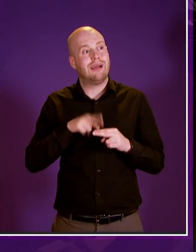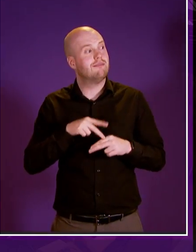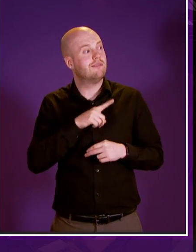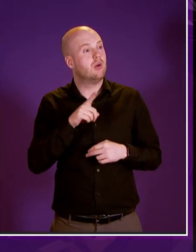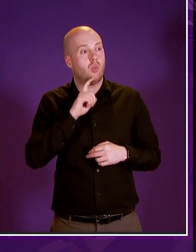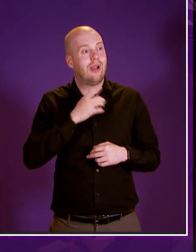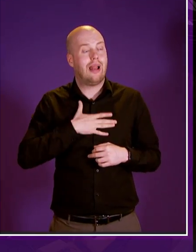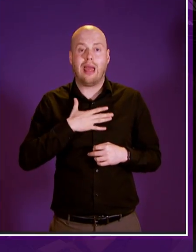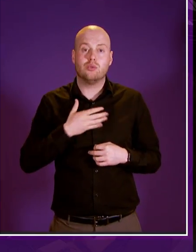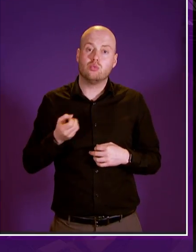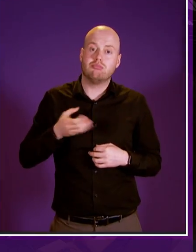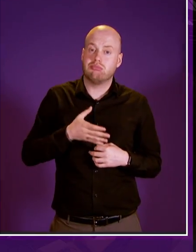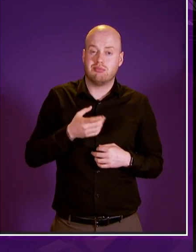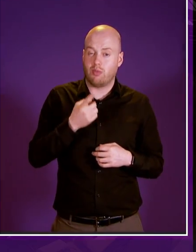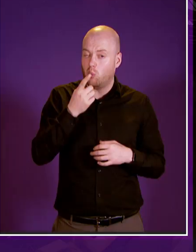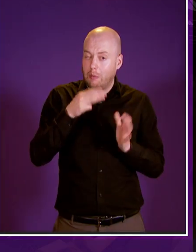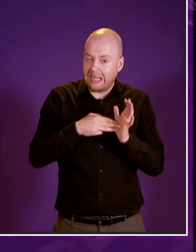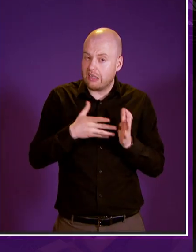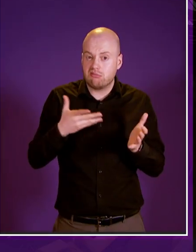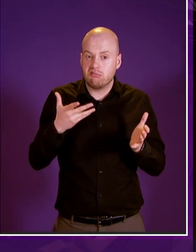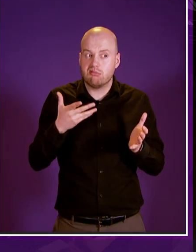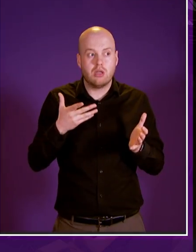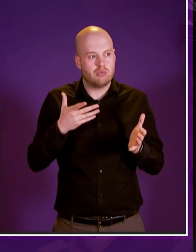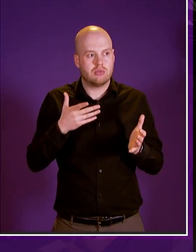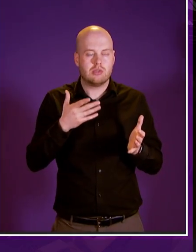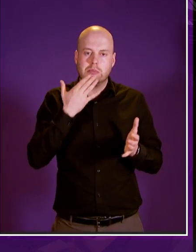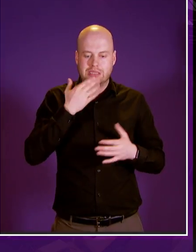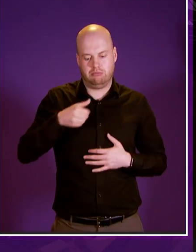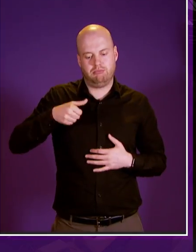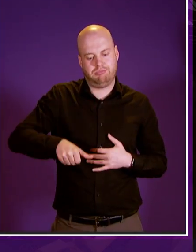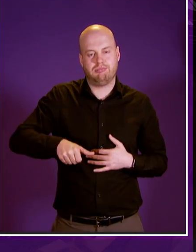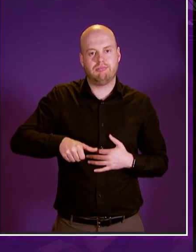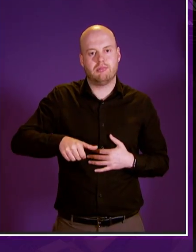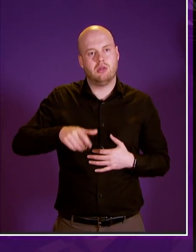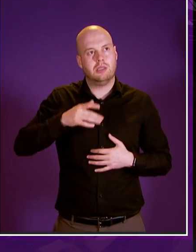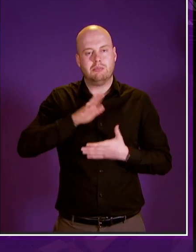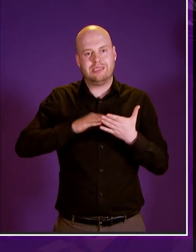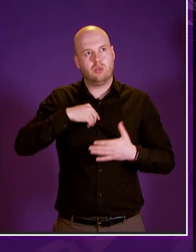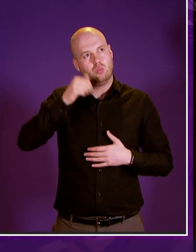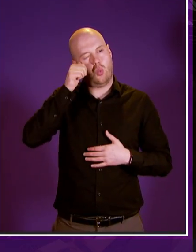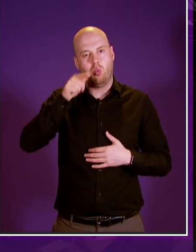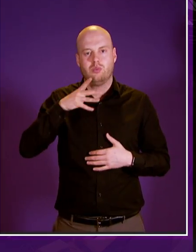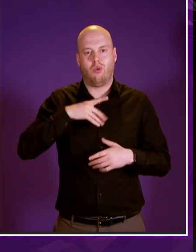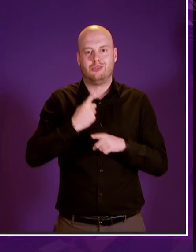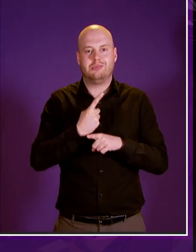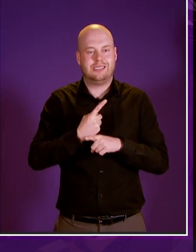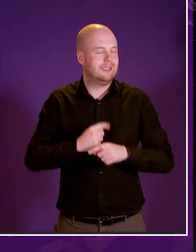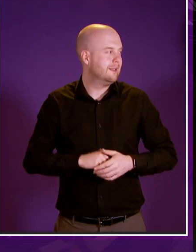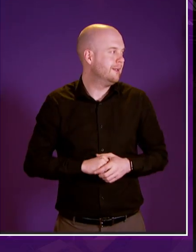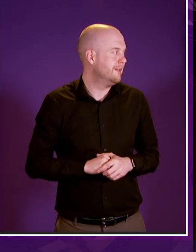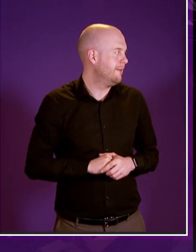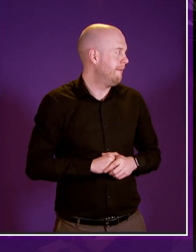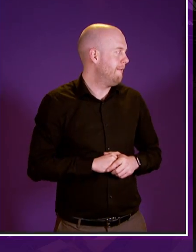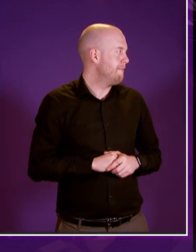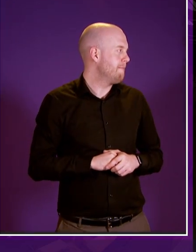contribute for a minute or two um please just press your request to speak button while mr adam is making